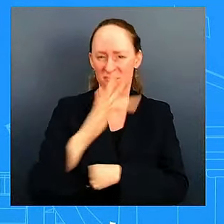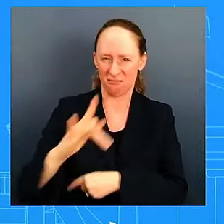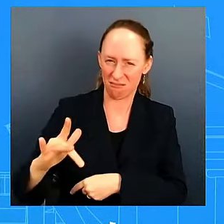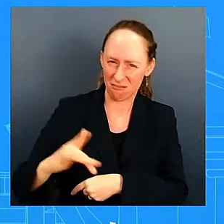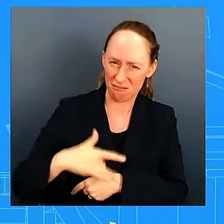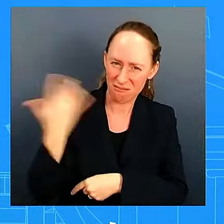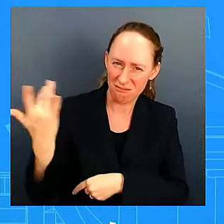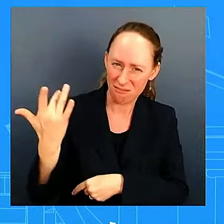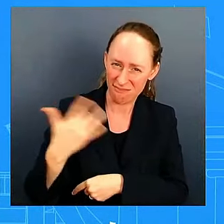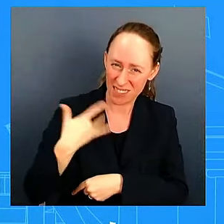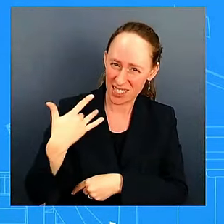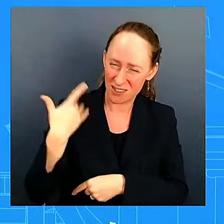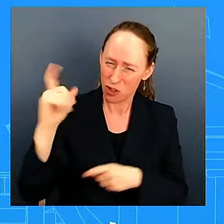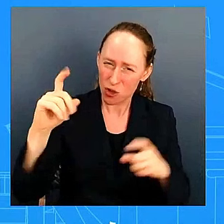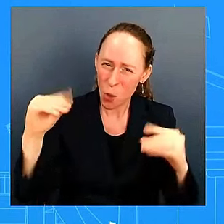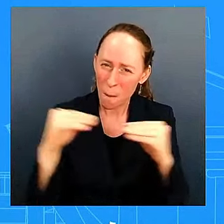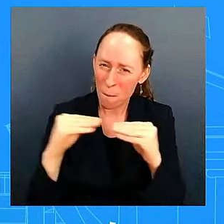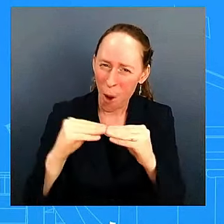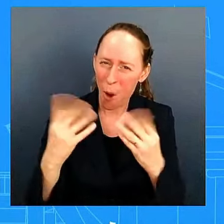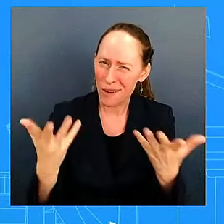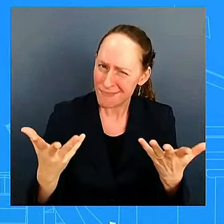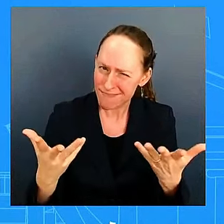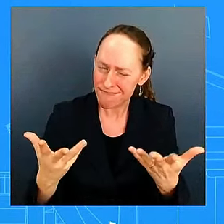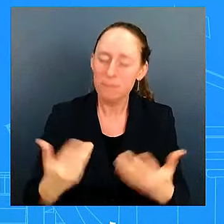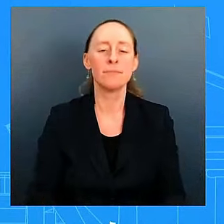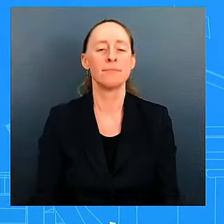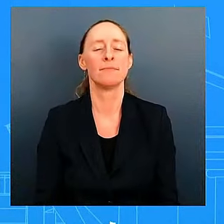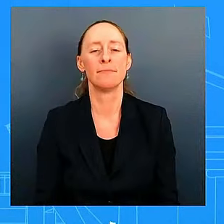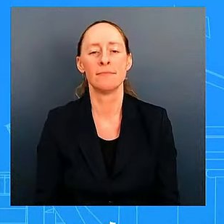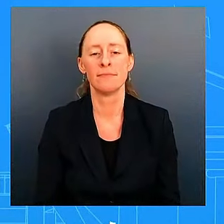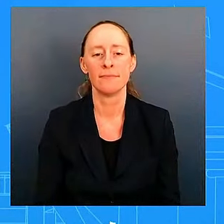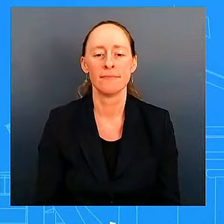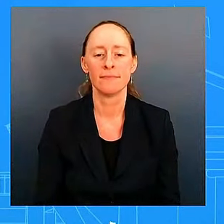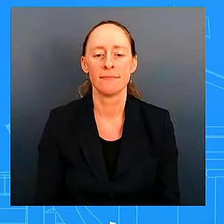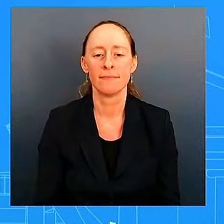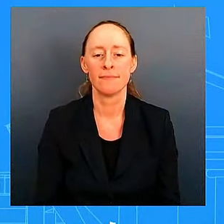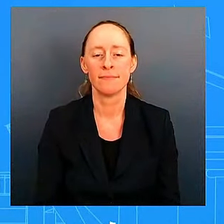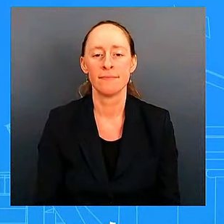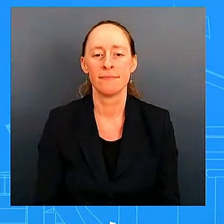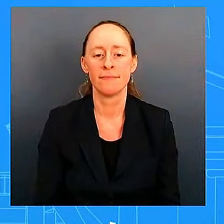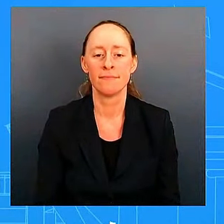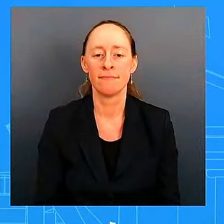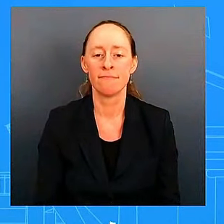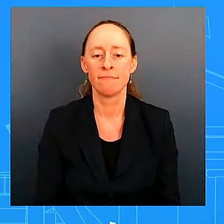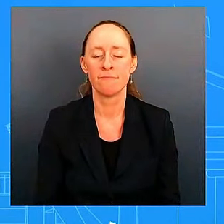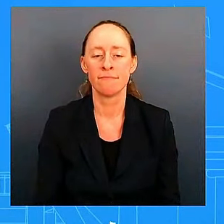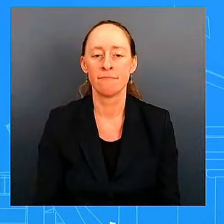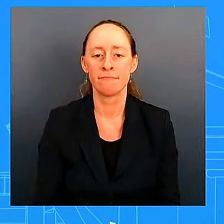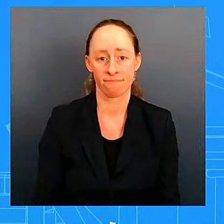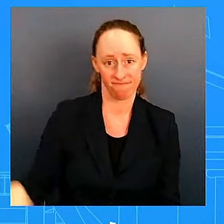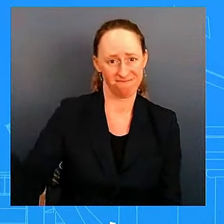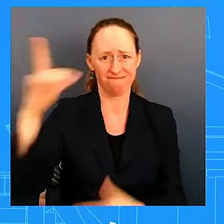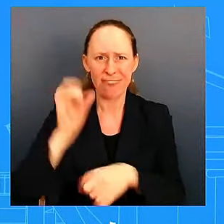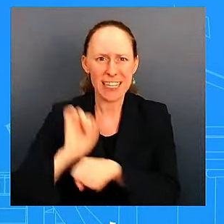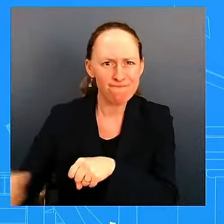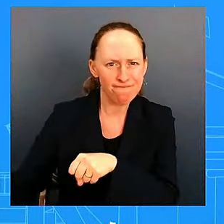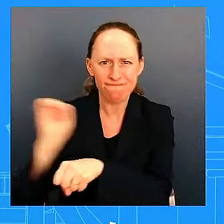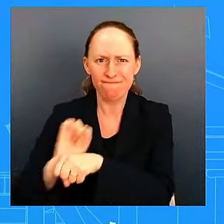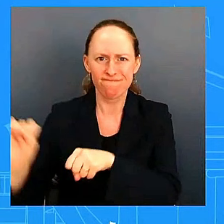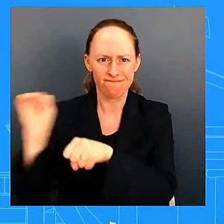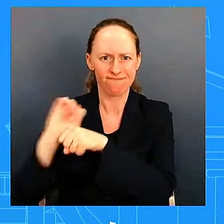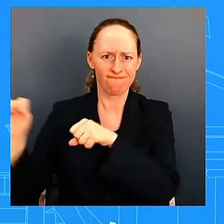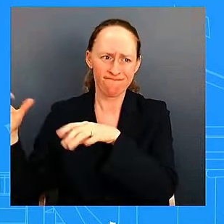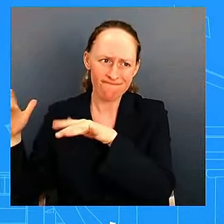action one of the reasons that the fema administrator was here in this room on thursday is where president wanted to make sure that we were sending a message out